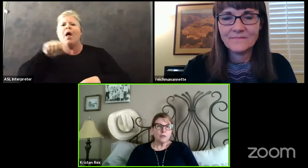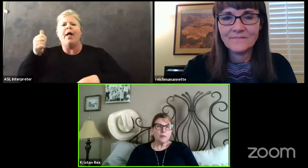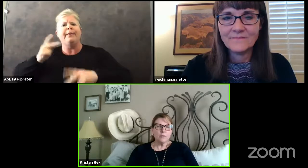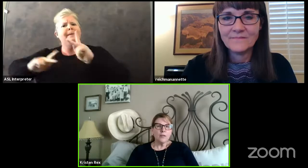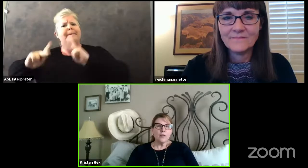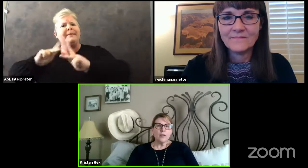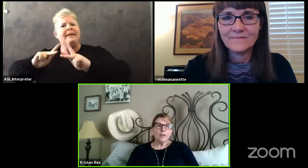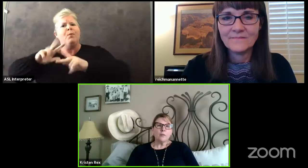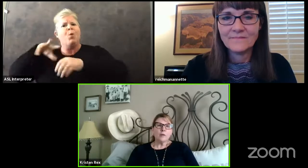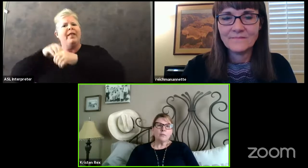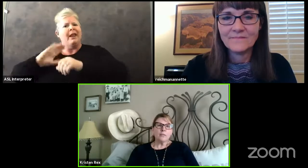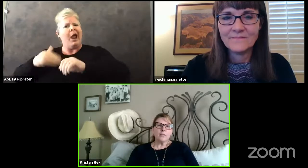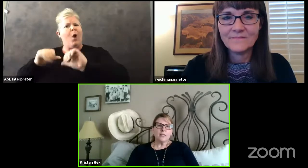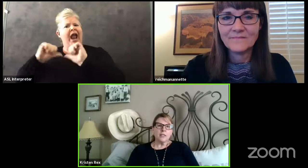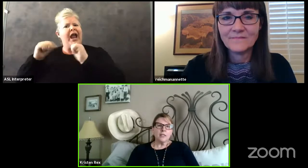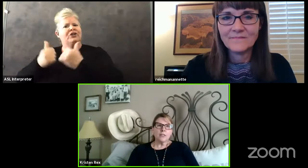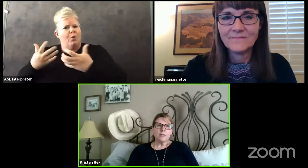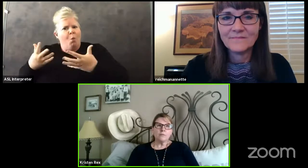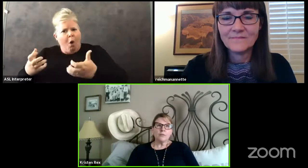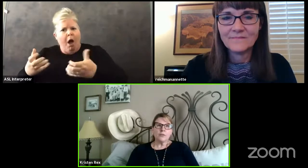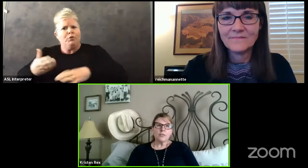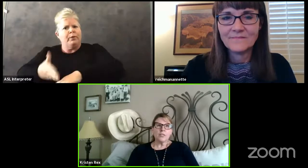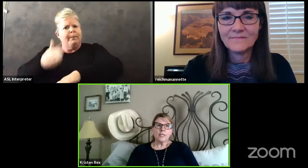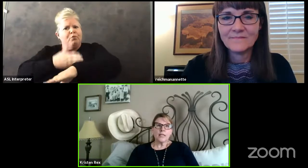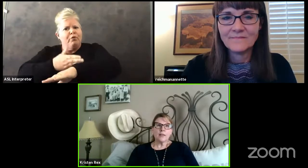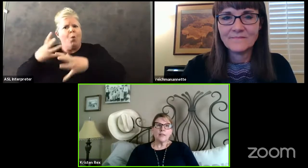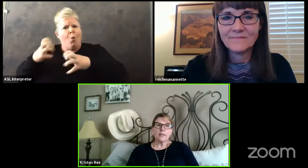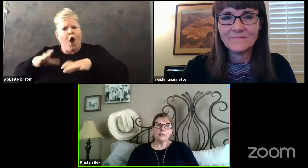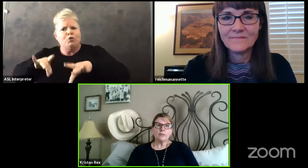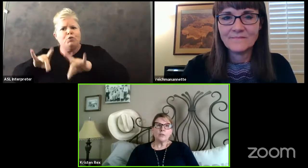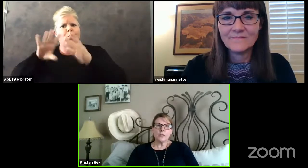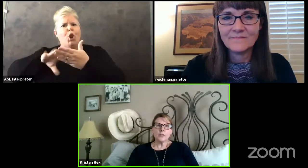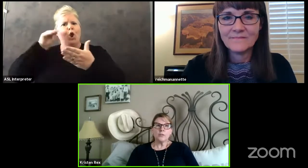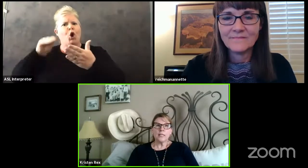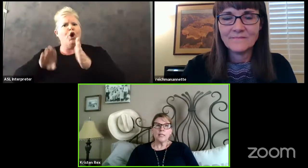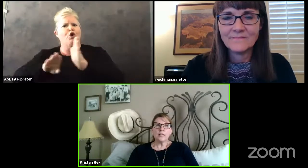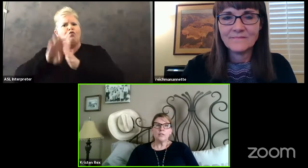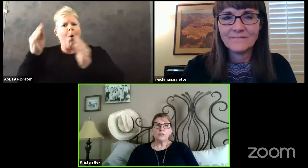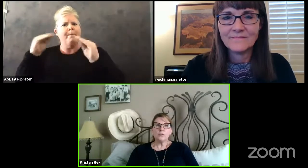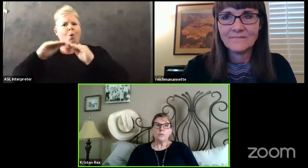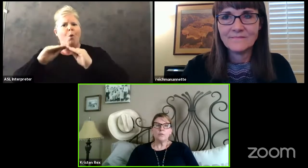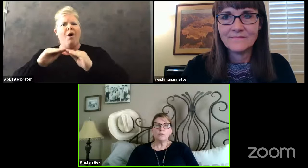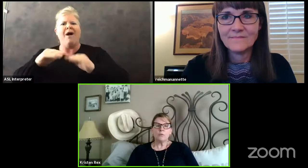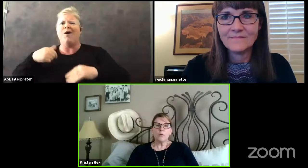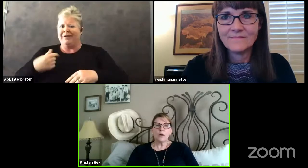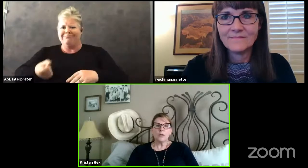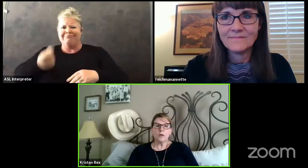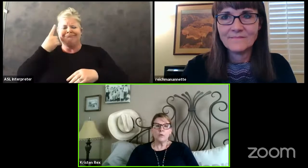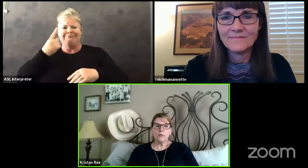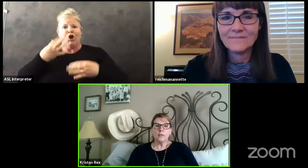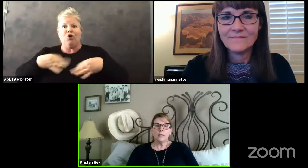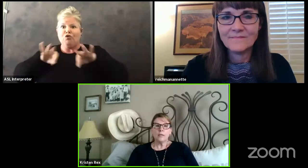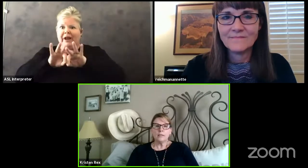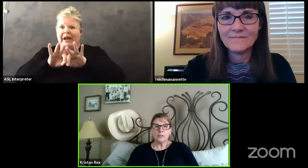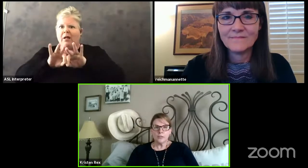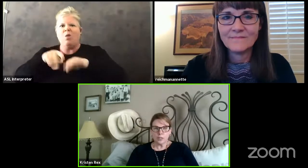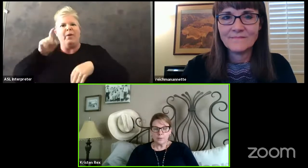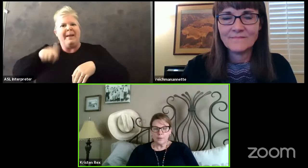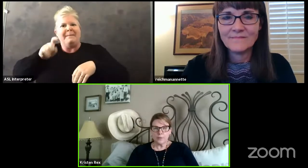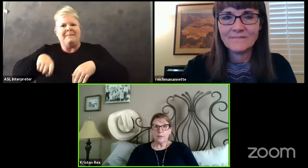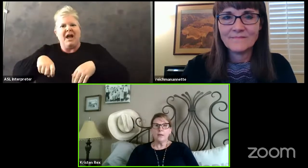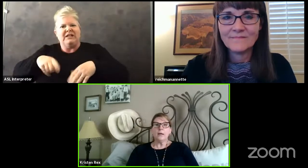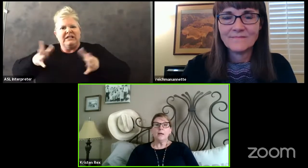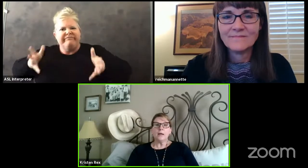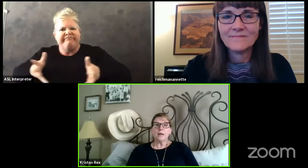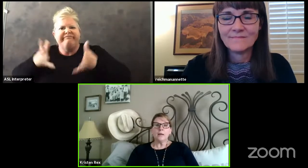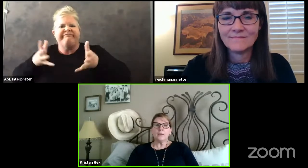learn and grow. We are really starting to understand the critical need to grow our own leadership.